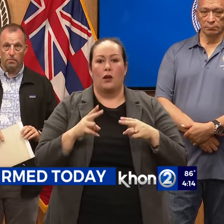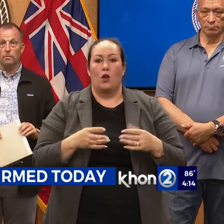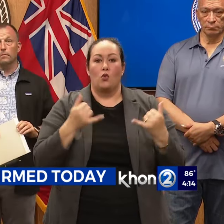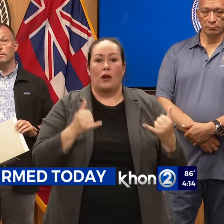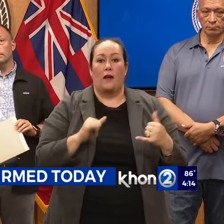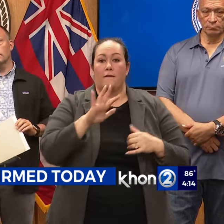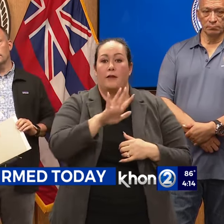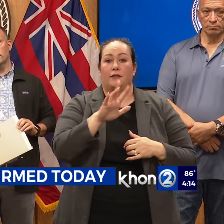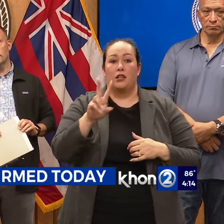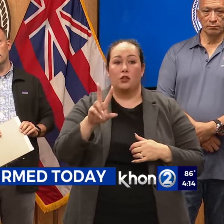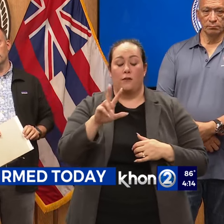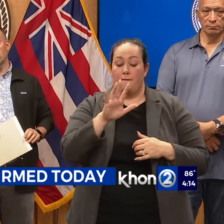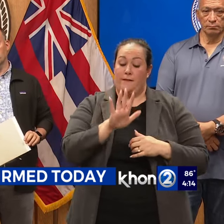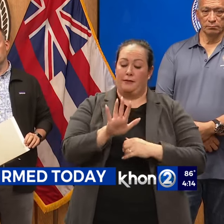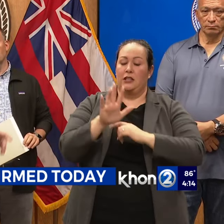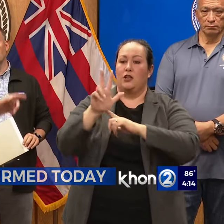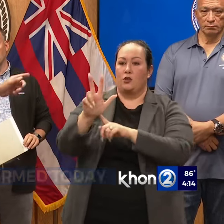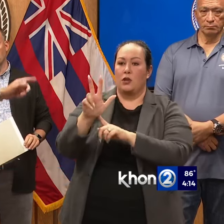right now is confirmed.